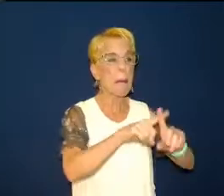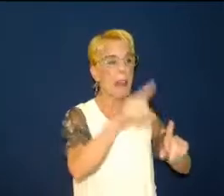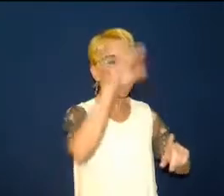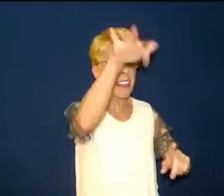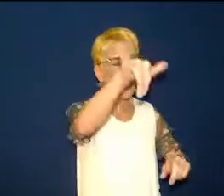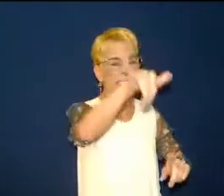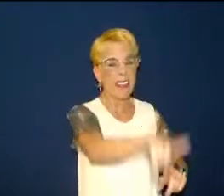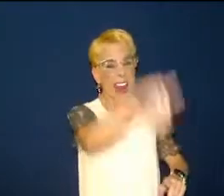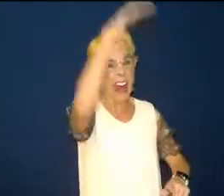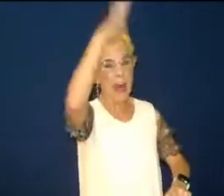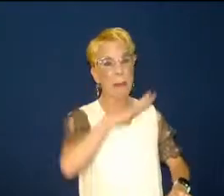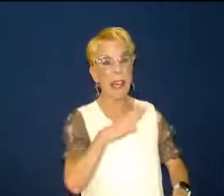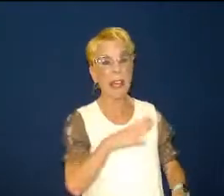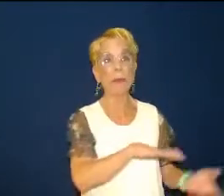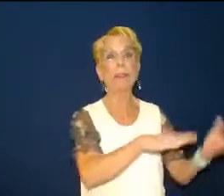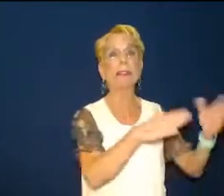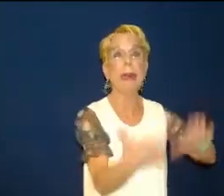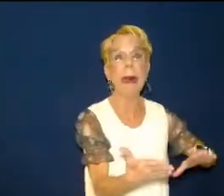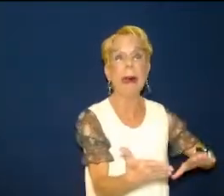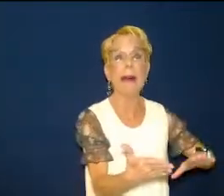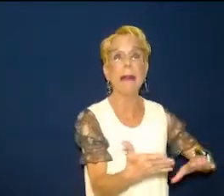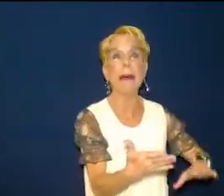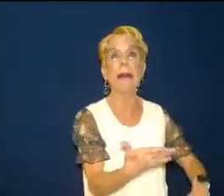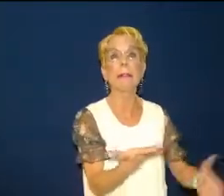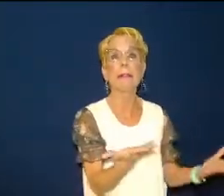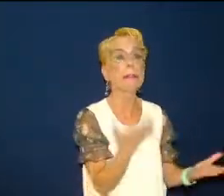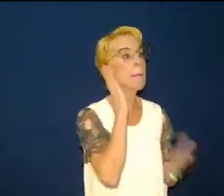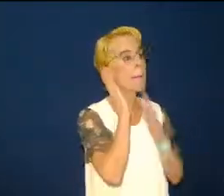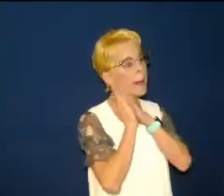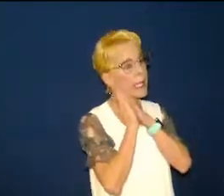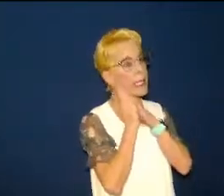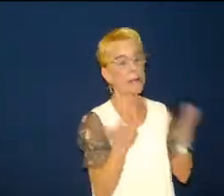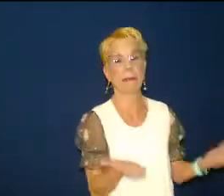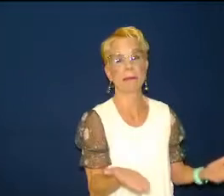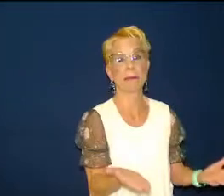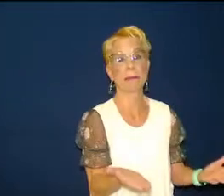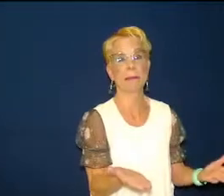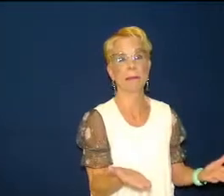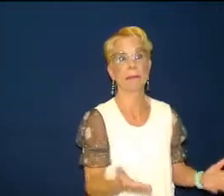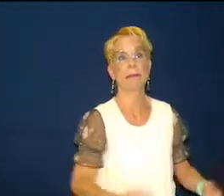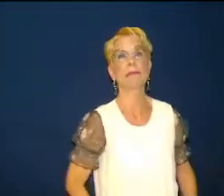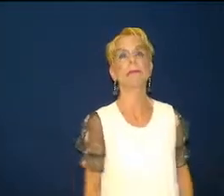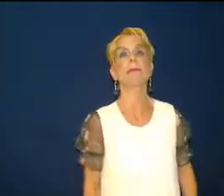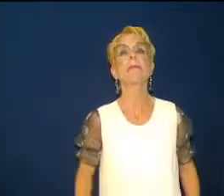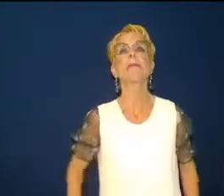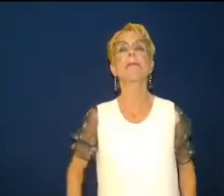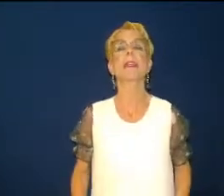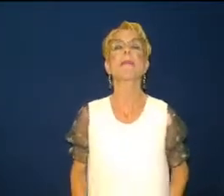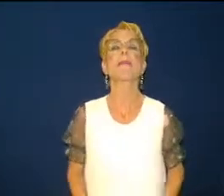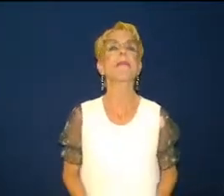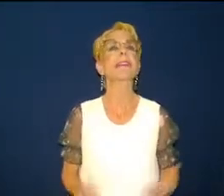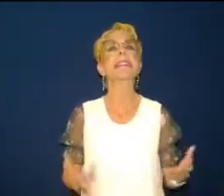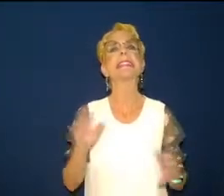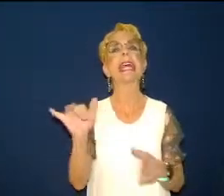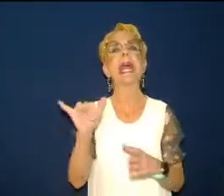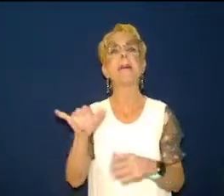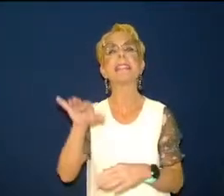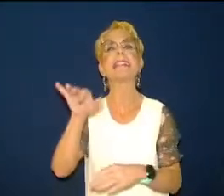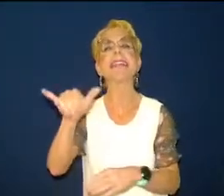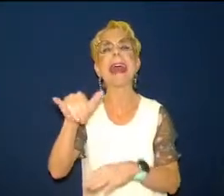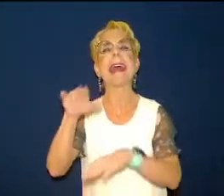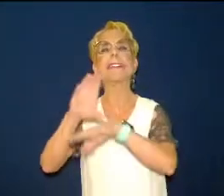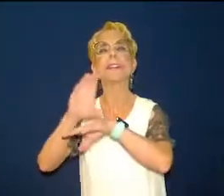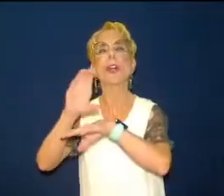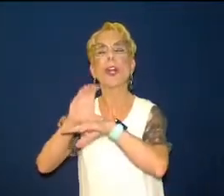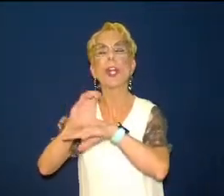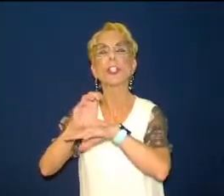still being paid everything else and that's really close to what jesus said to the church in sardis people you think you're alive but you're